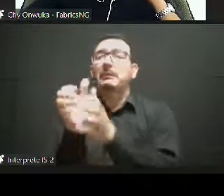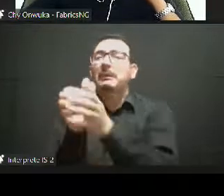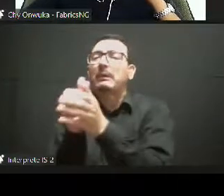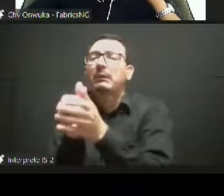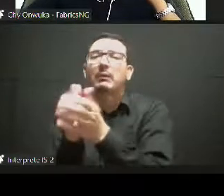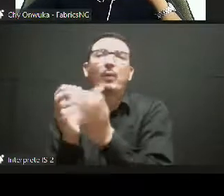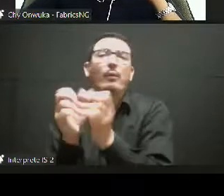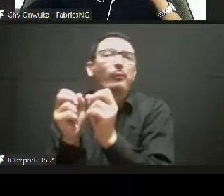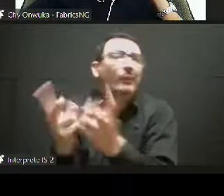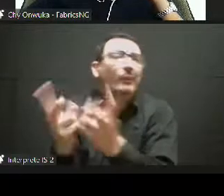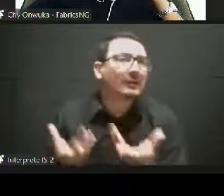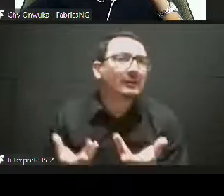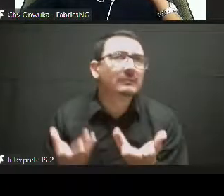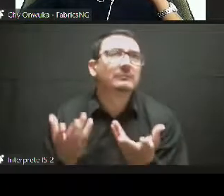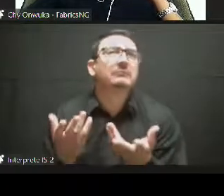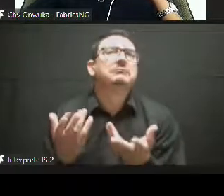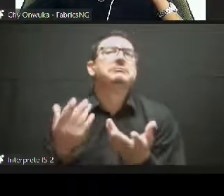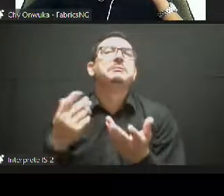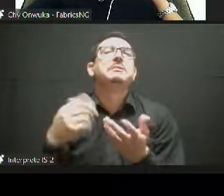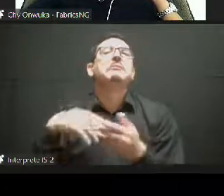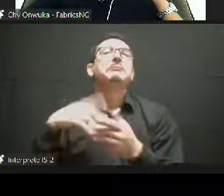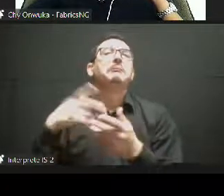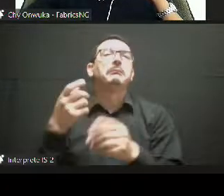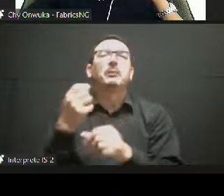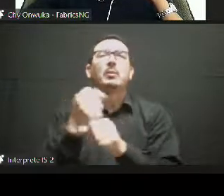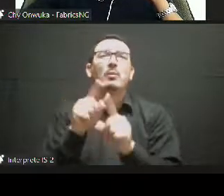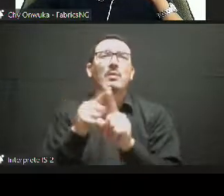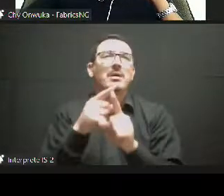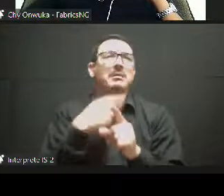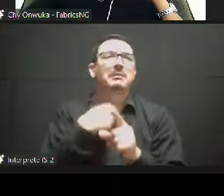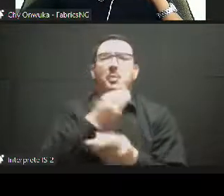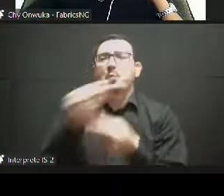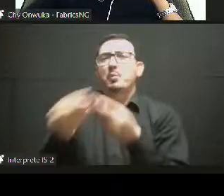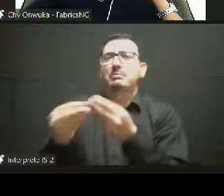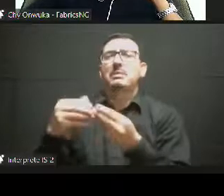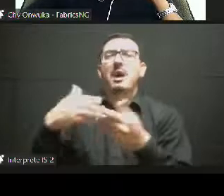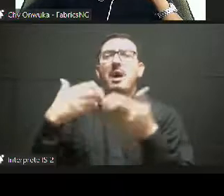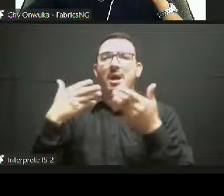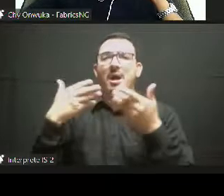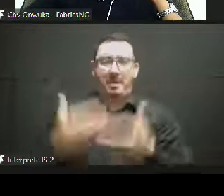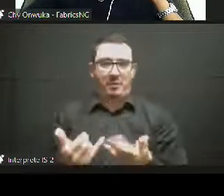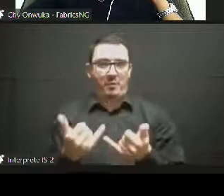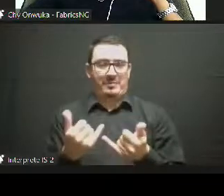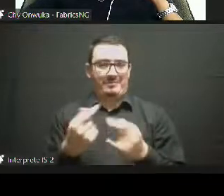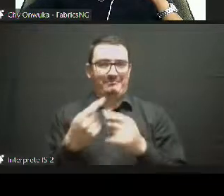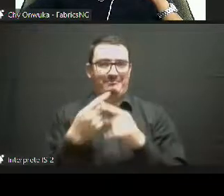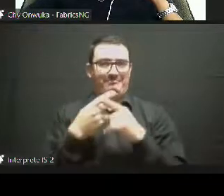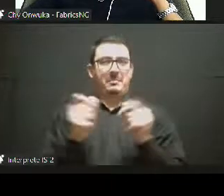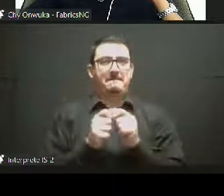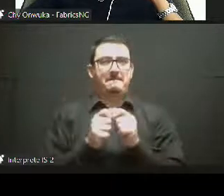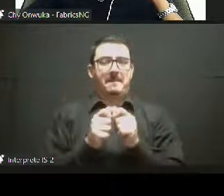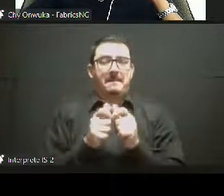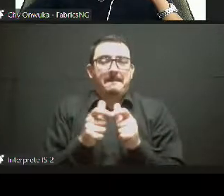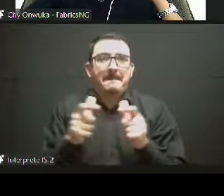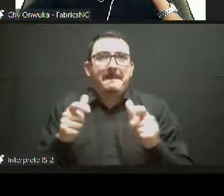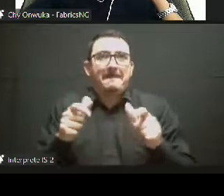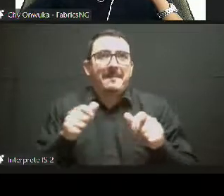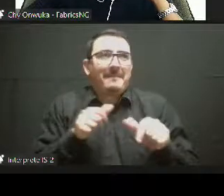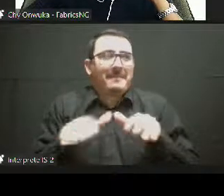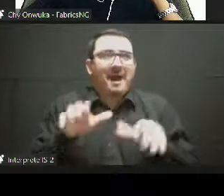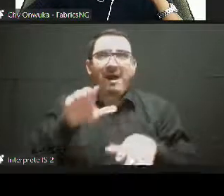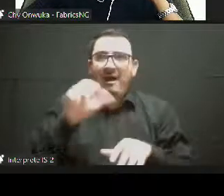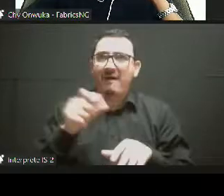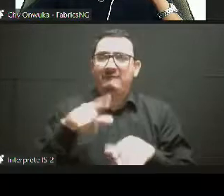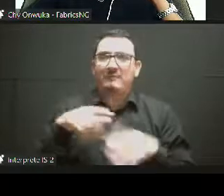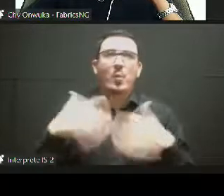genre of work, whether it's music, whether it's film, whether it's fashion, gaming,